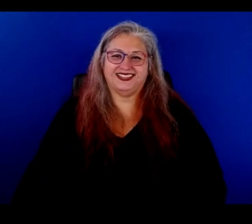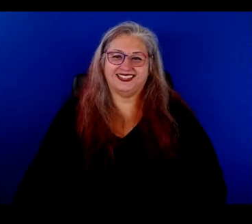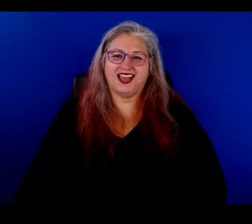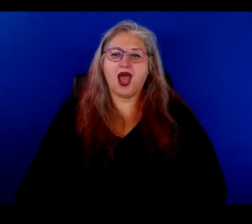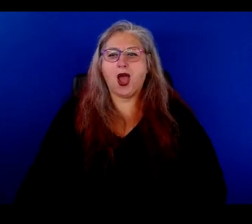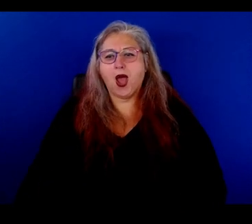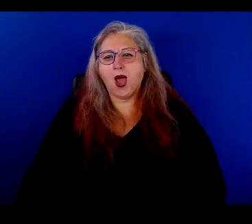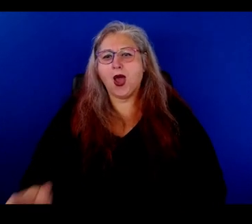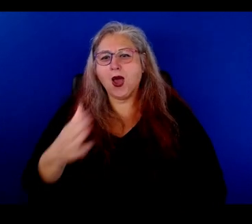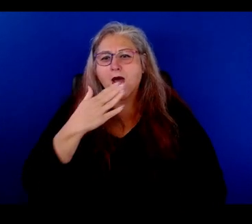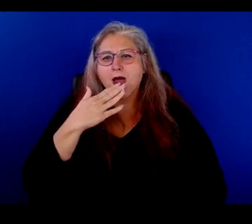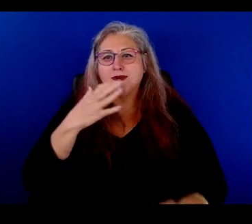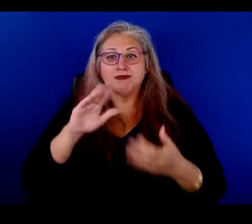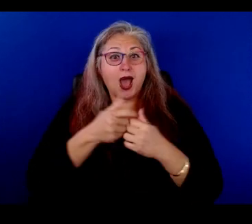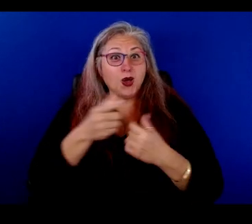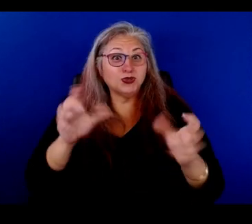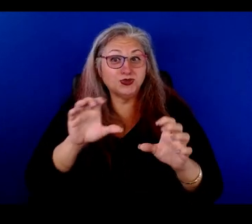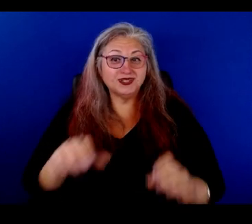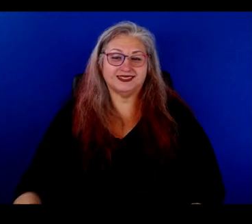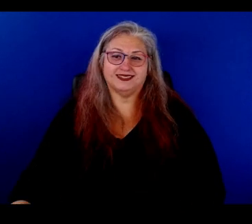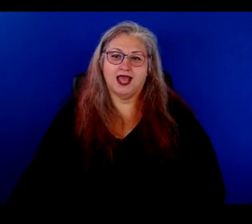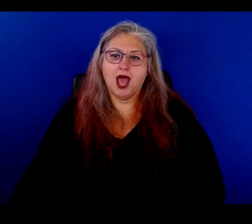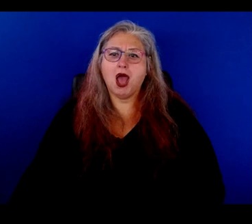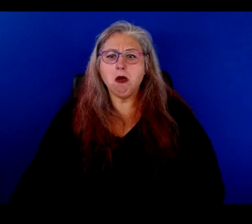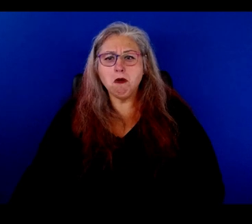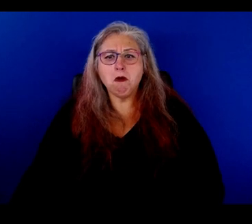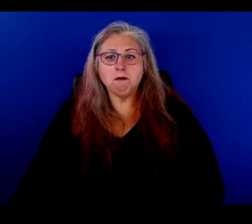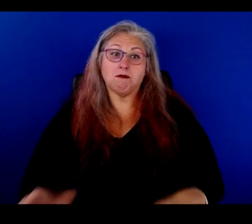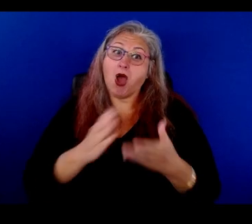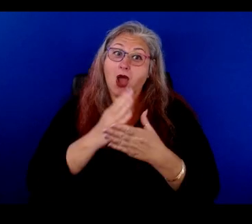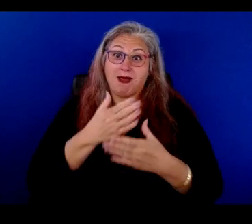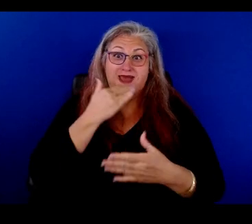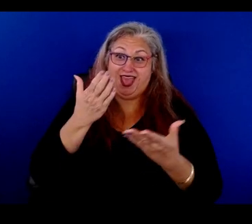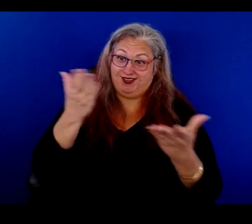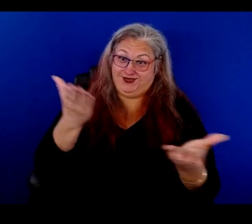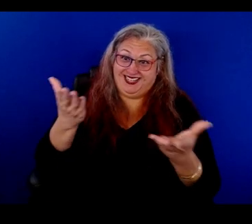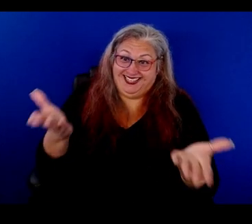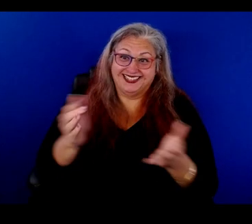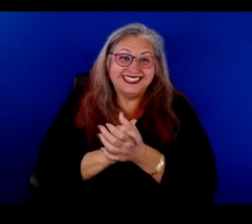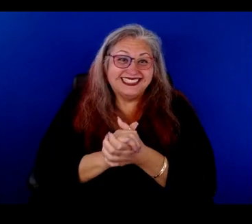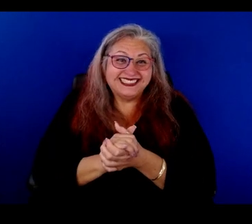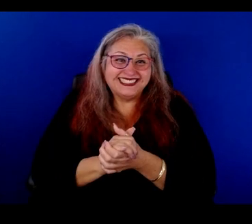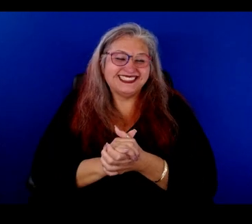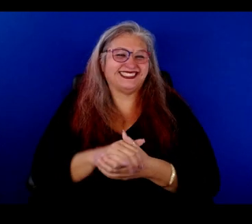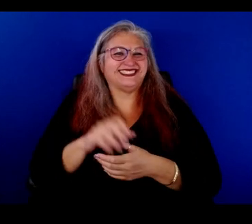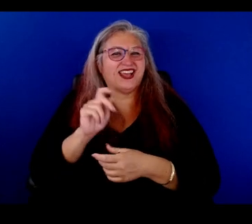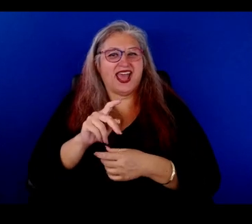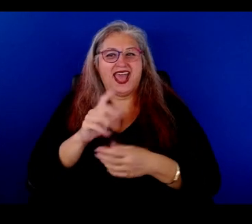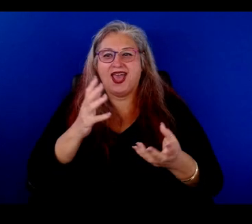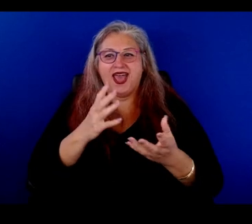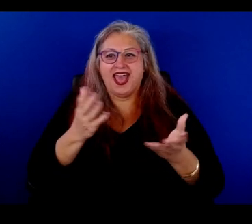Thank you. Thank you. so much. How are you all doing? All right. Better now that you're here. Okay. We said